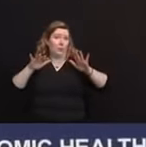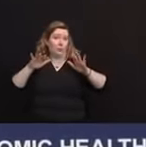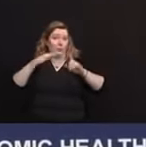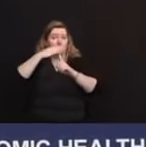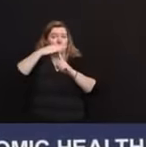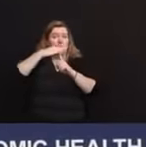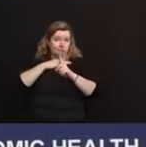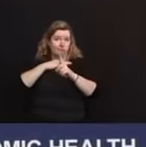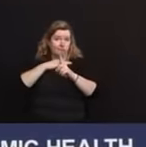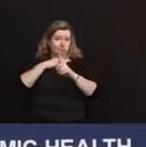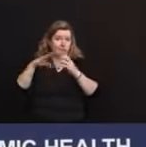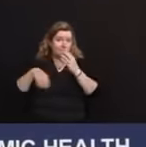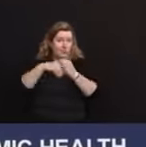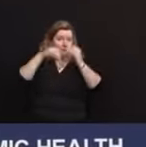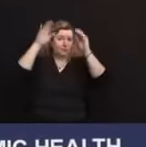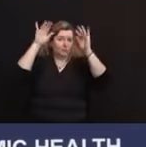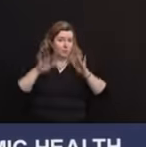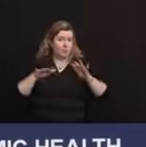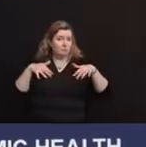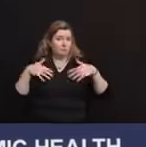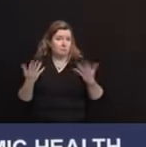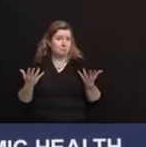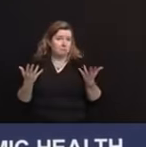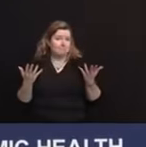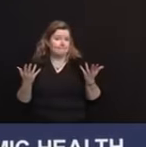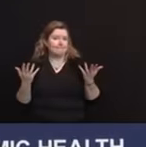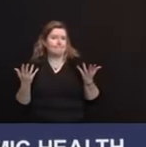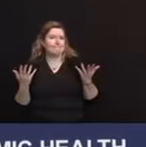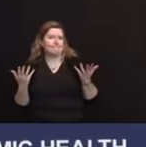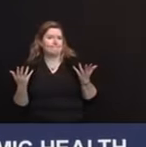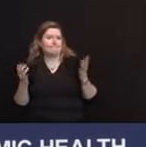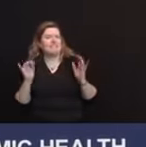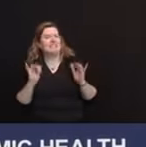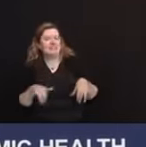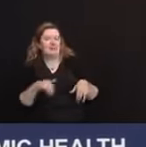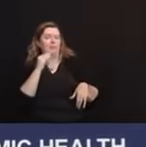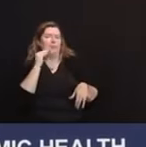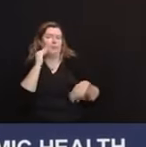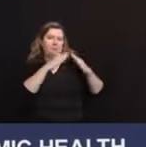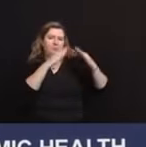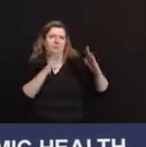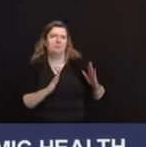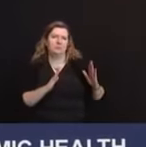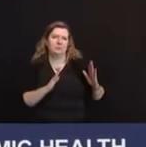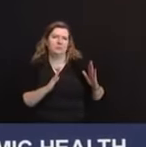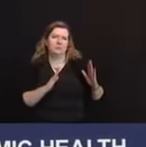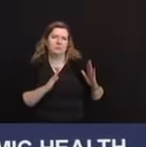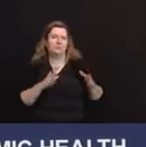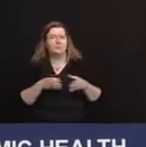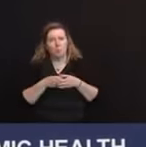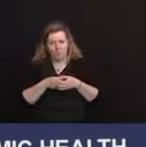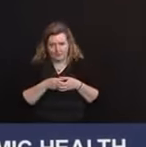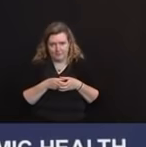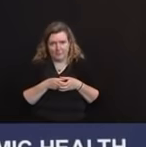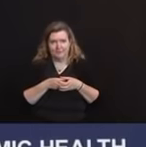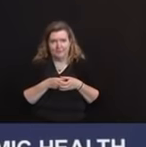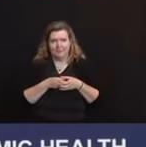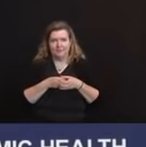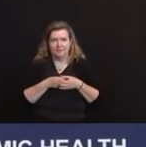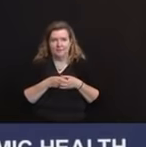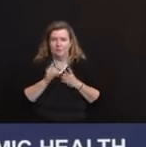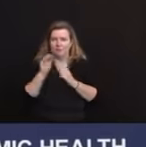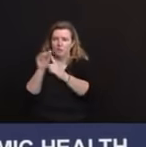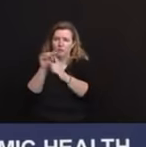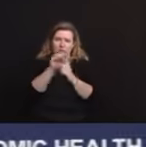just adds another to our point about staying home and staying small. think it's just another good reminder for us all to do that.